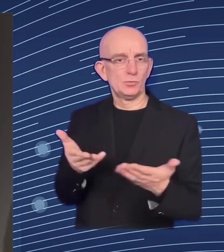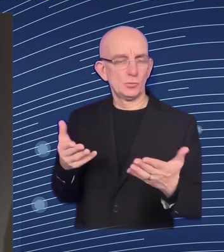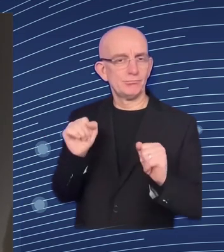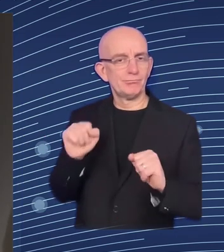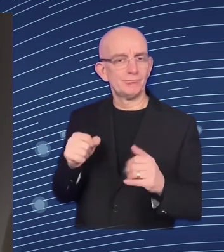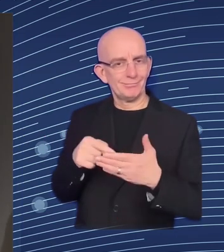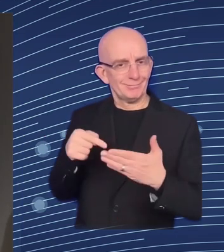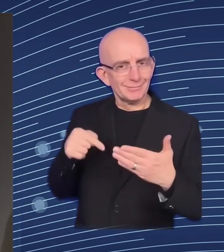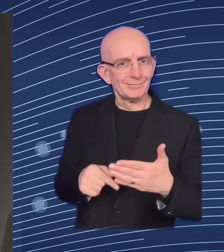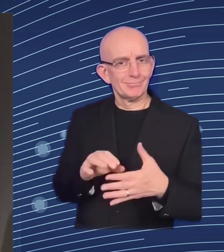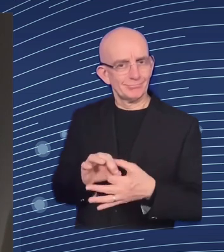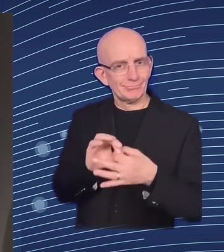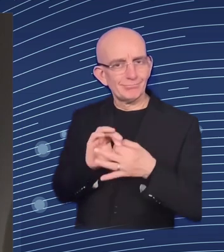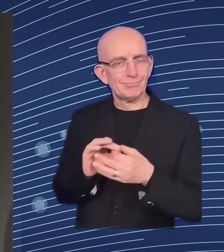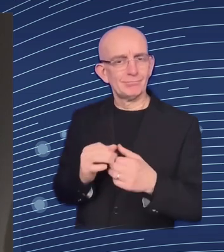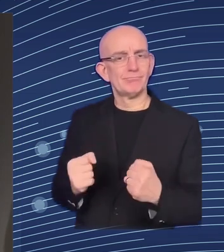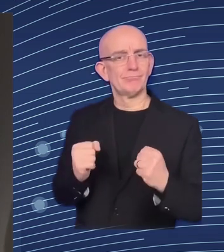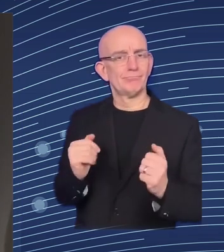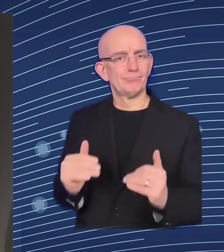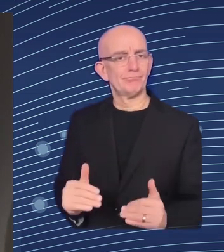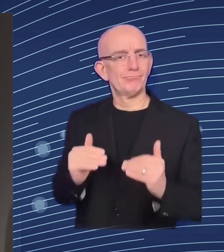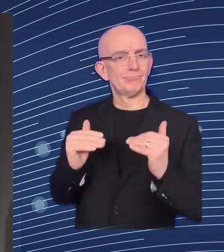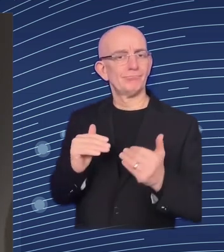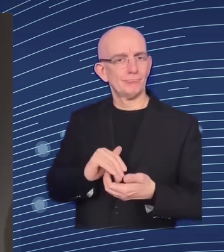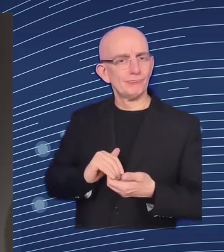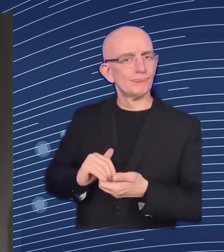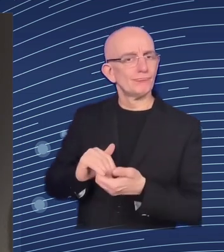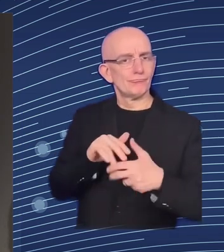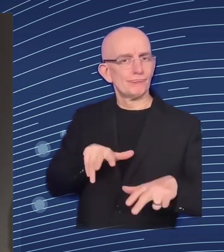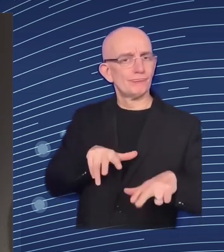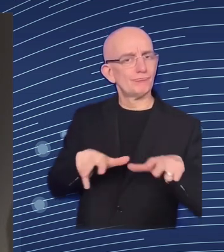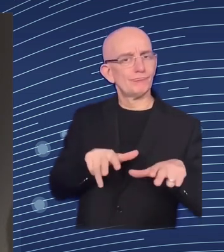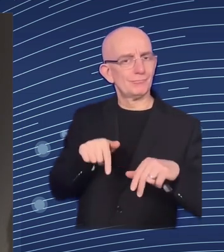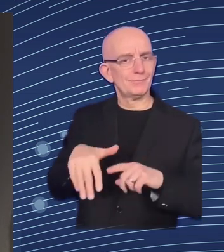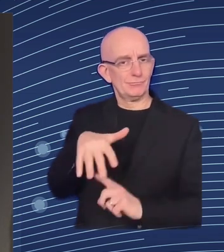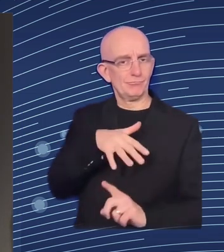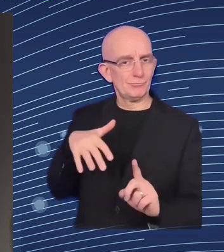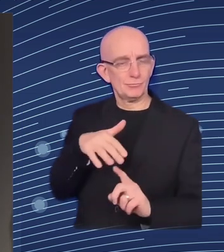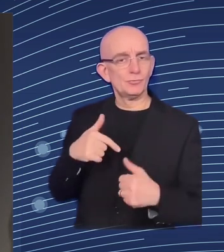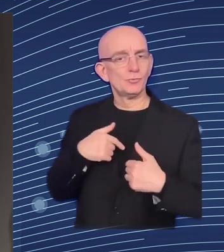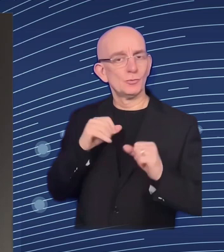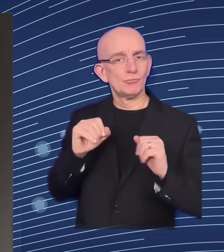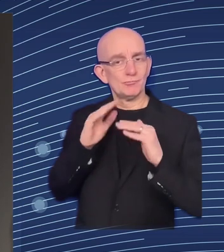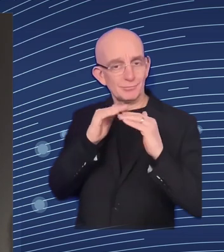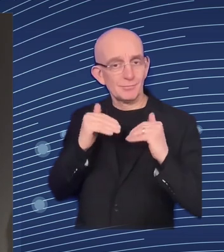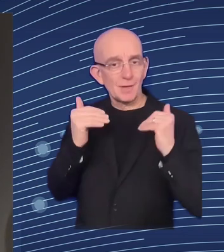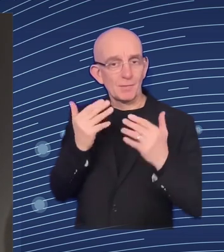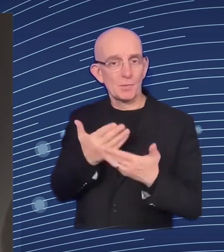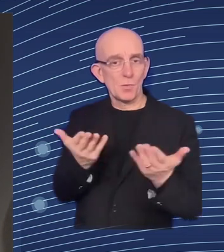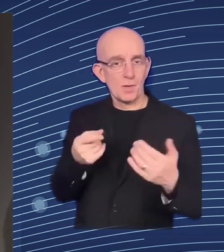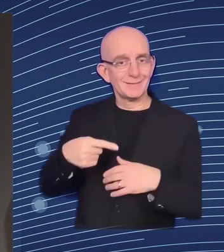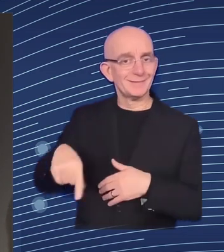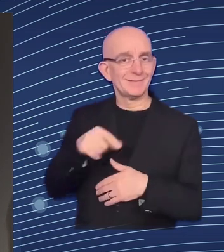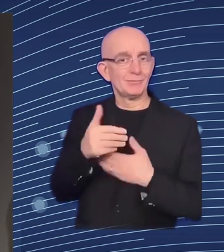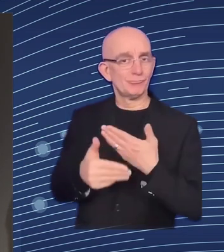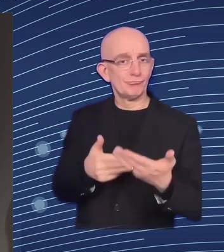torsti who's the director of the european training foundation onto the stage welcome pilvi and to sign the mou together